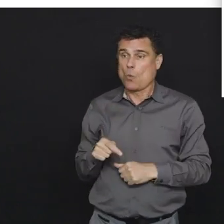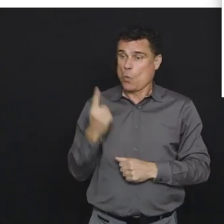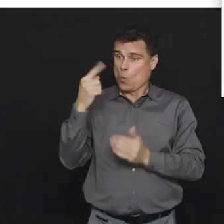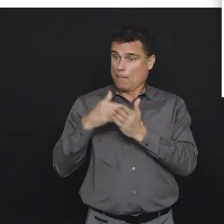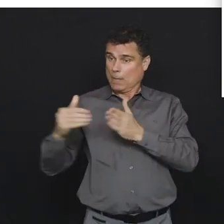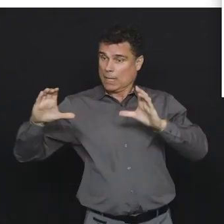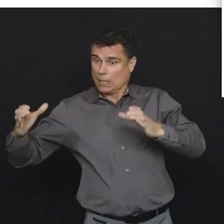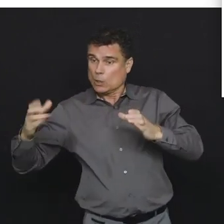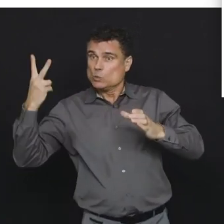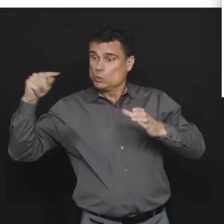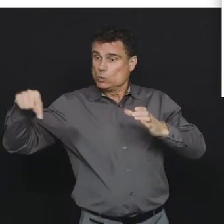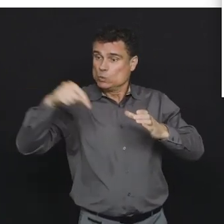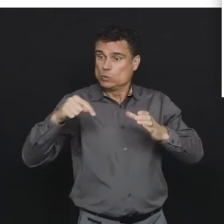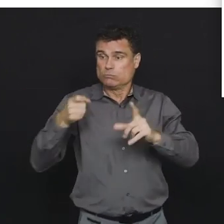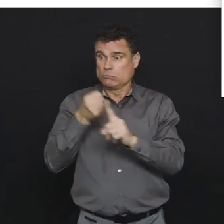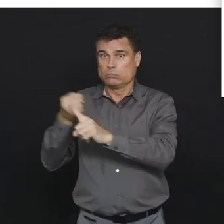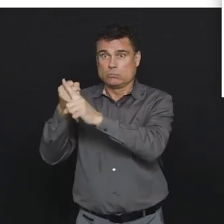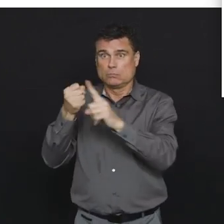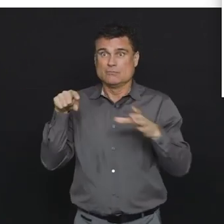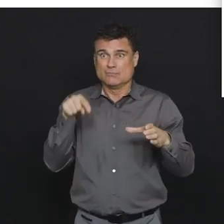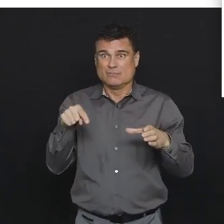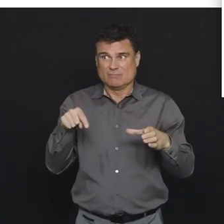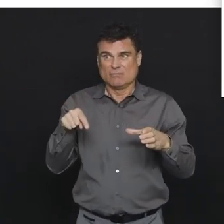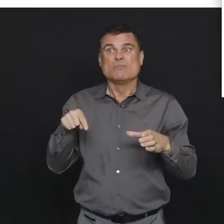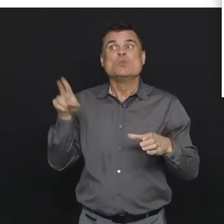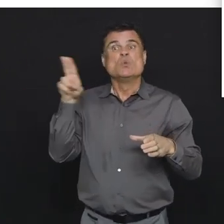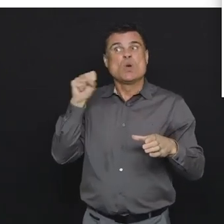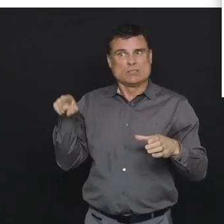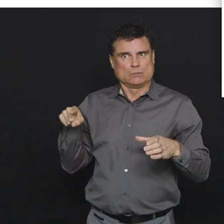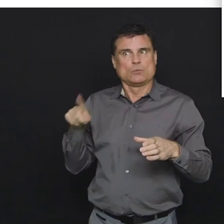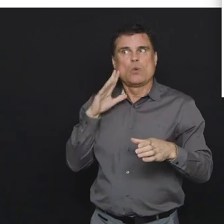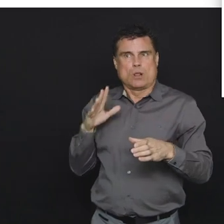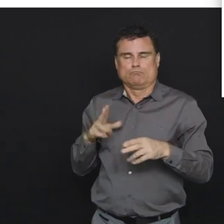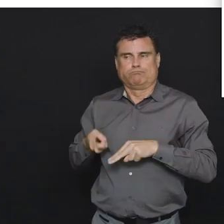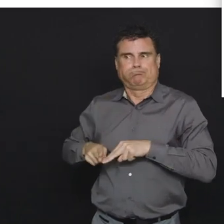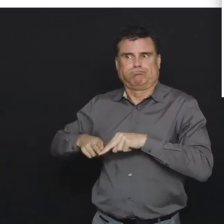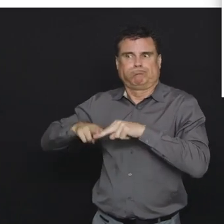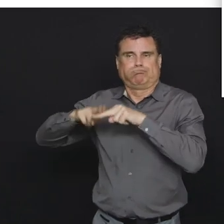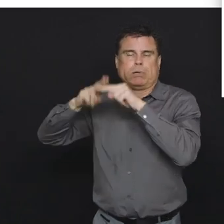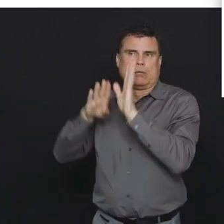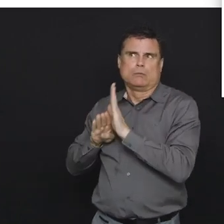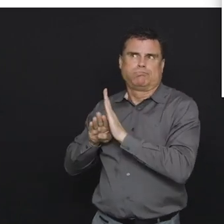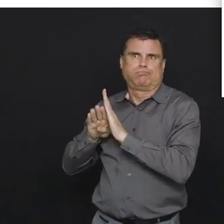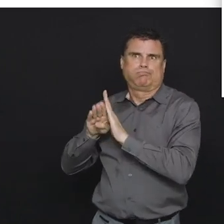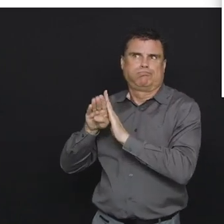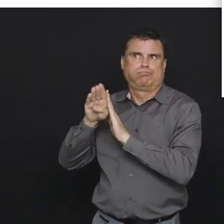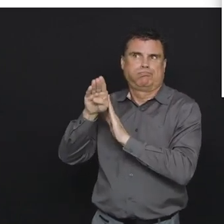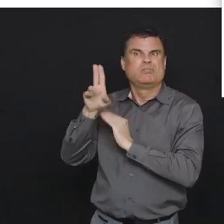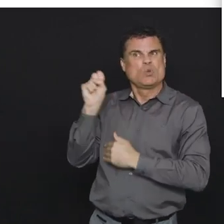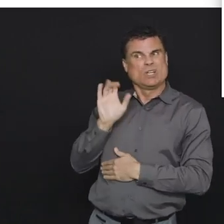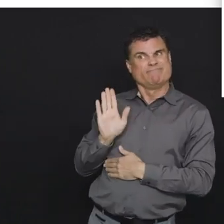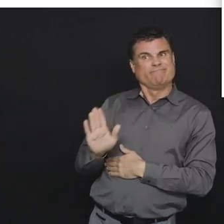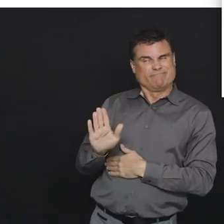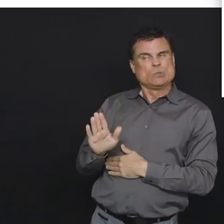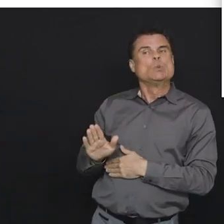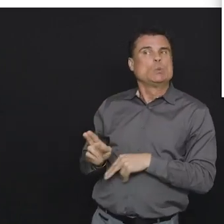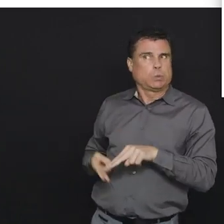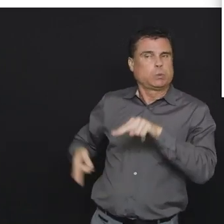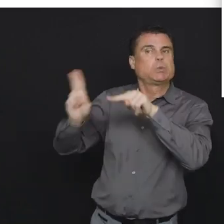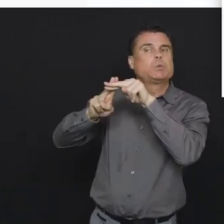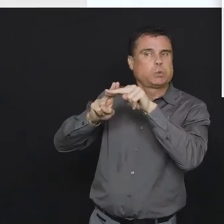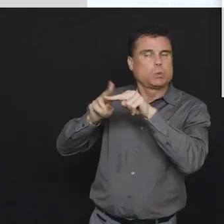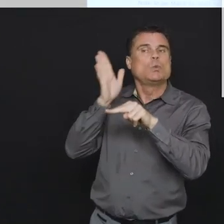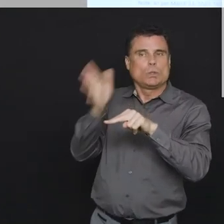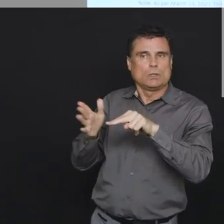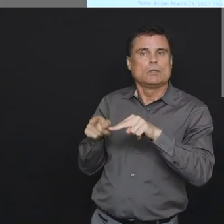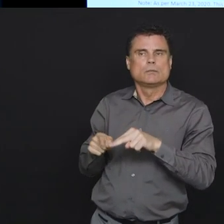they reached two cases per million at least reported two cases per million and it is now starting to to move dramatically increased